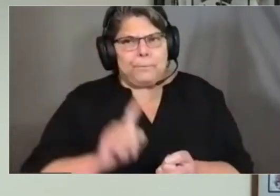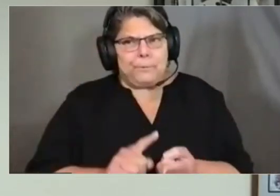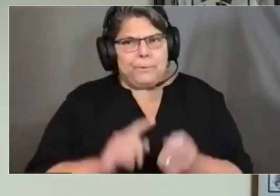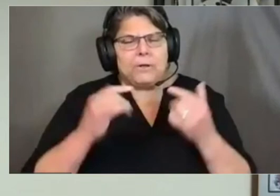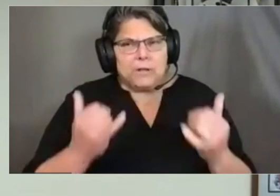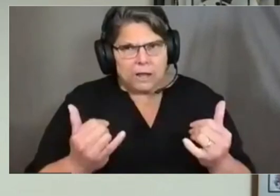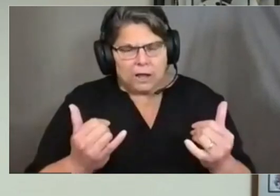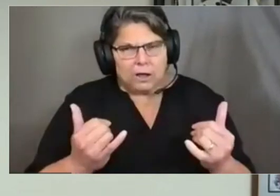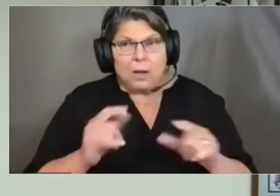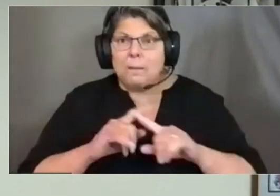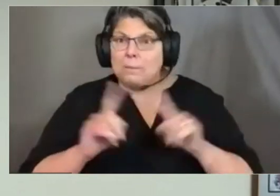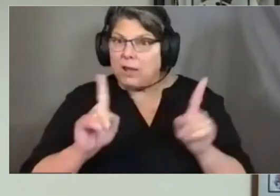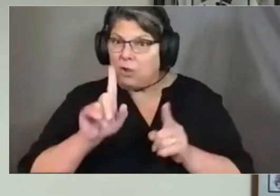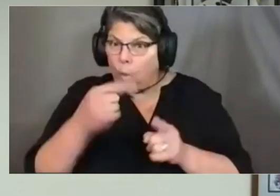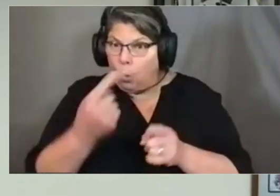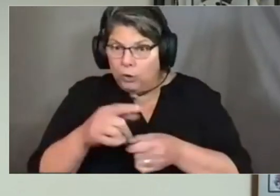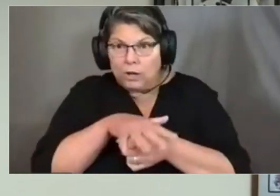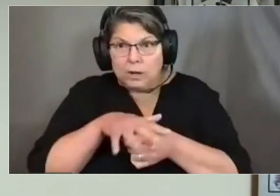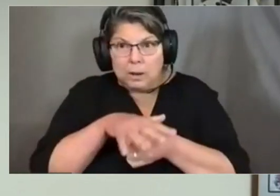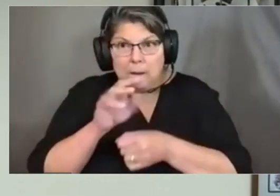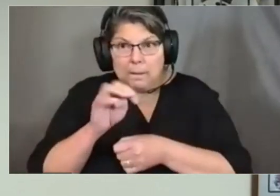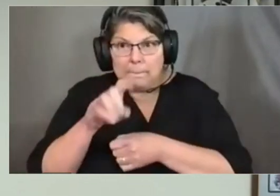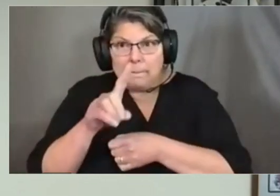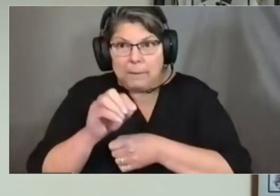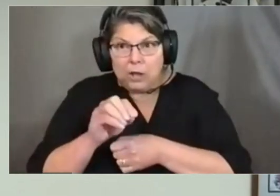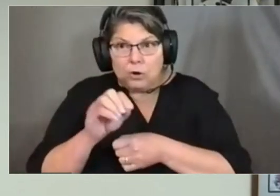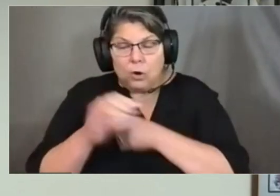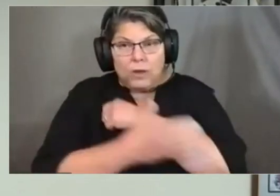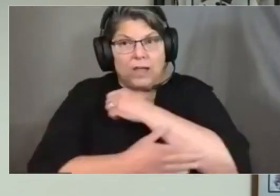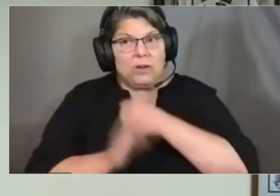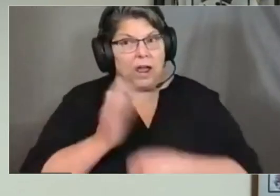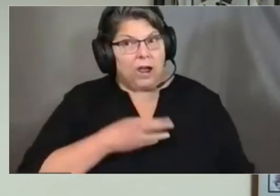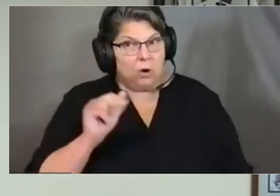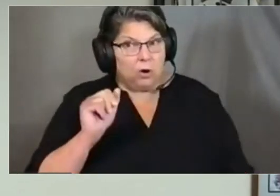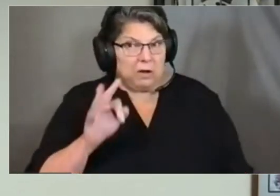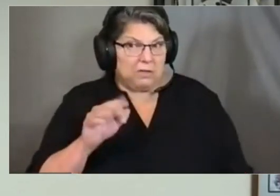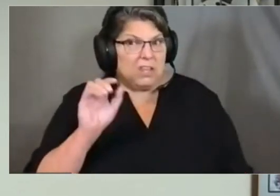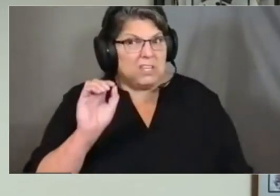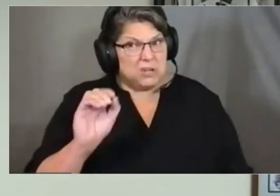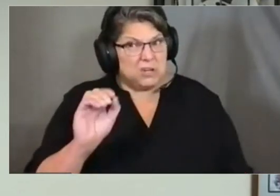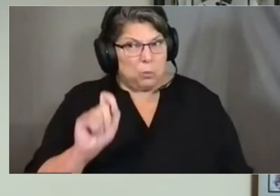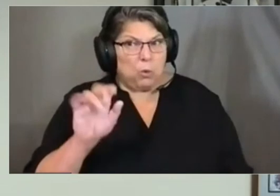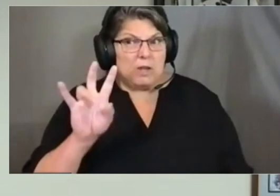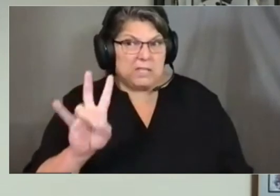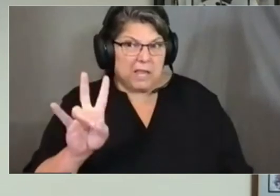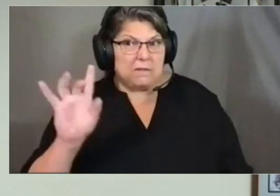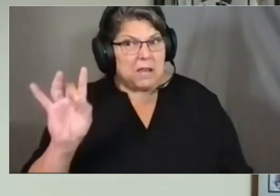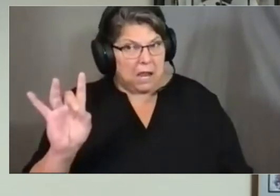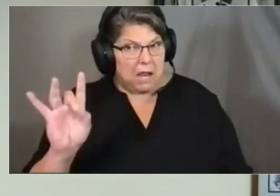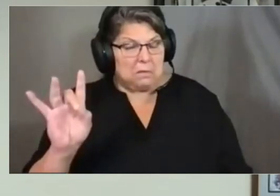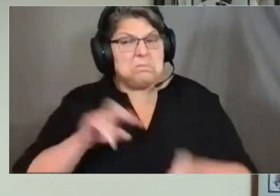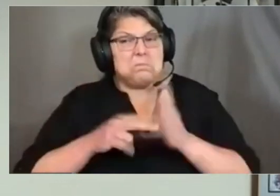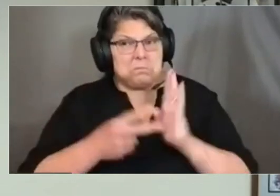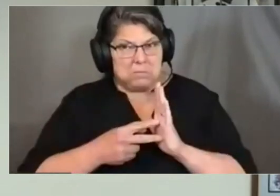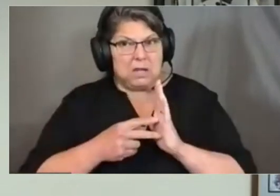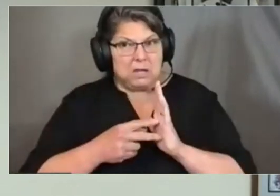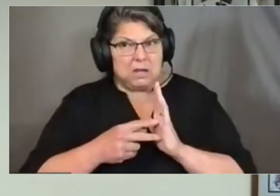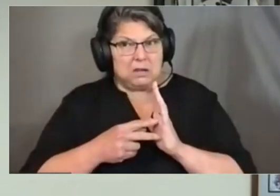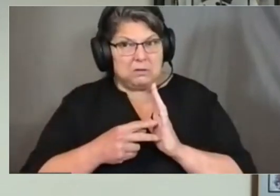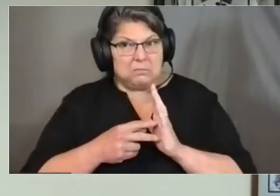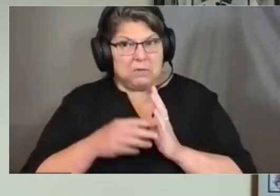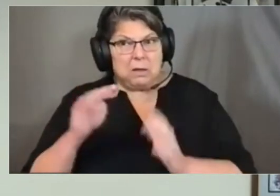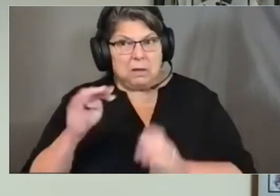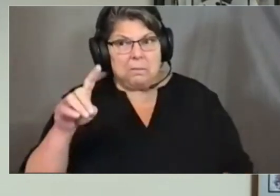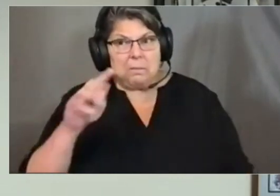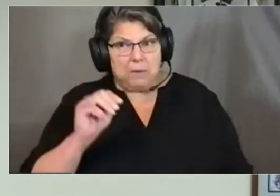Mendocino County, which is an REF of 0.78, which is better than the California